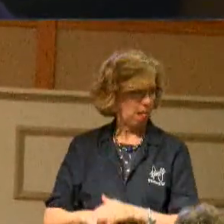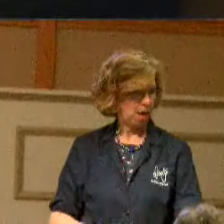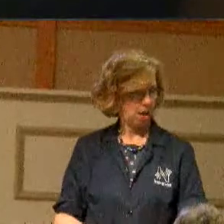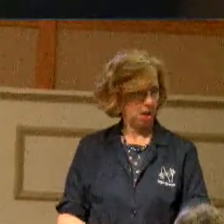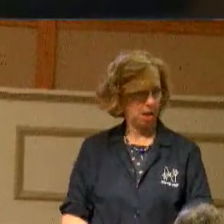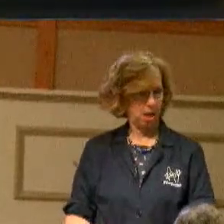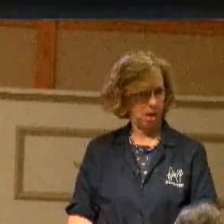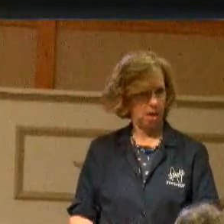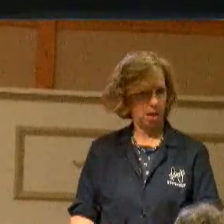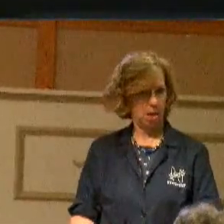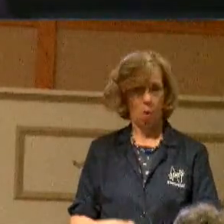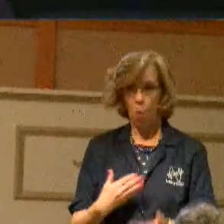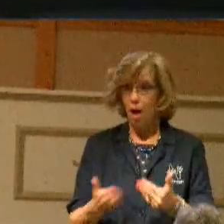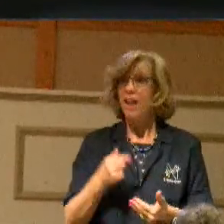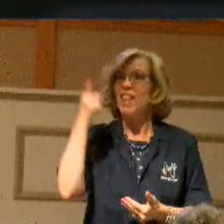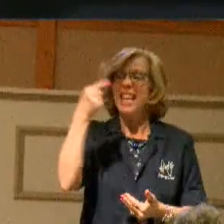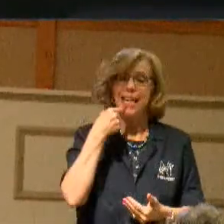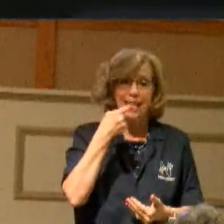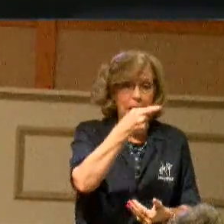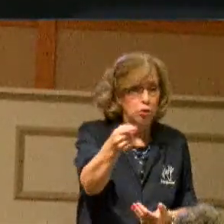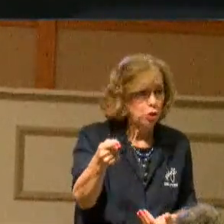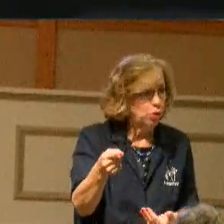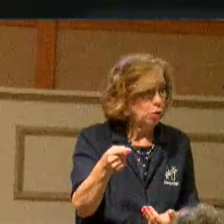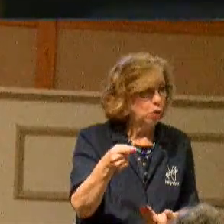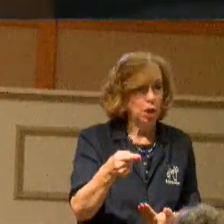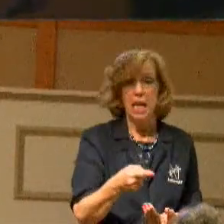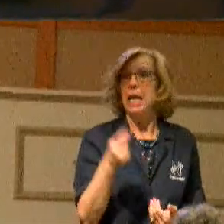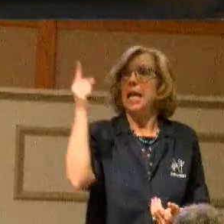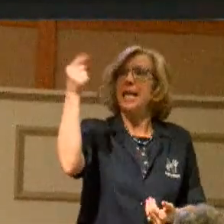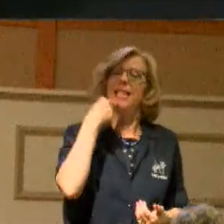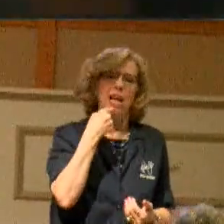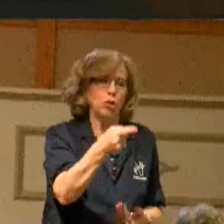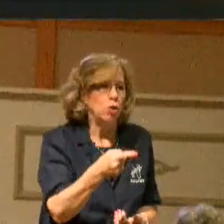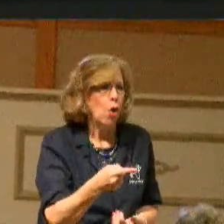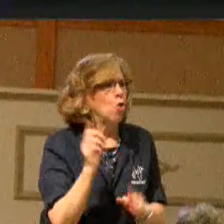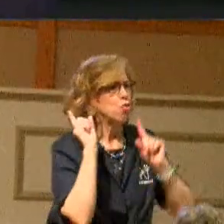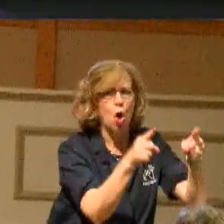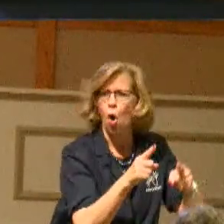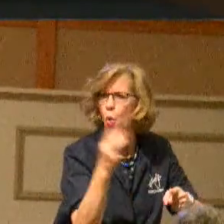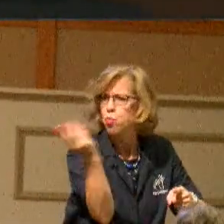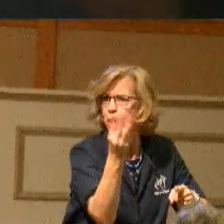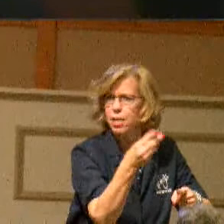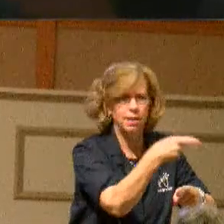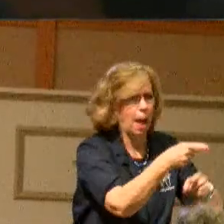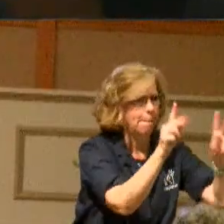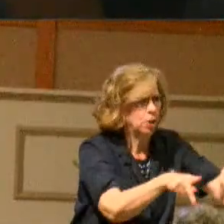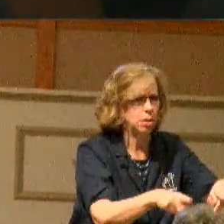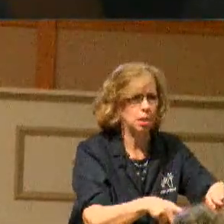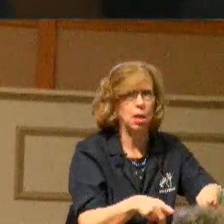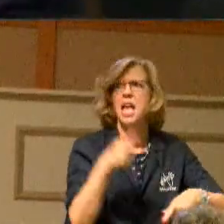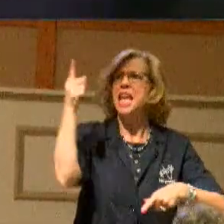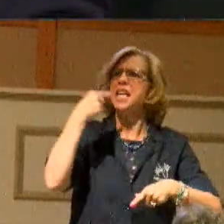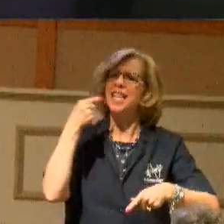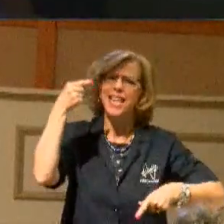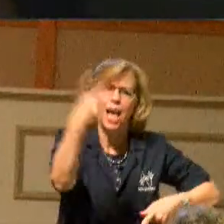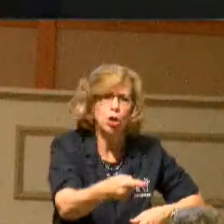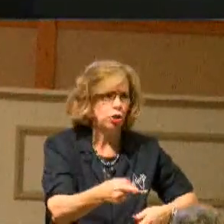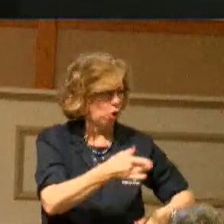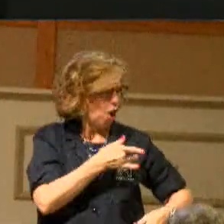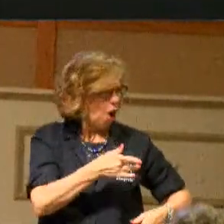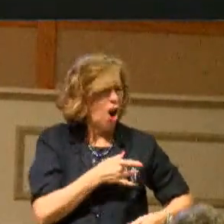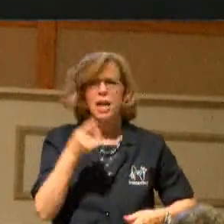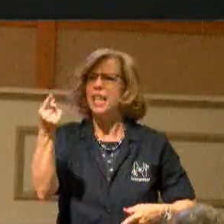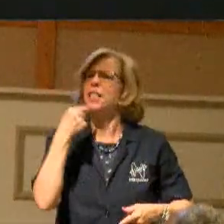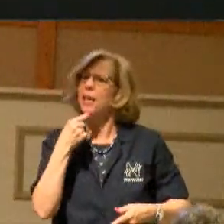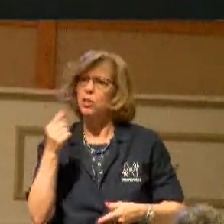Whenever He says to you, witness to someone. Whenever He says to you, you need to go and get some of these bags and knock on someone's door